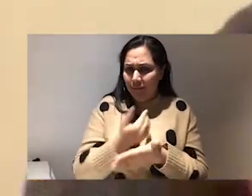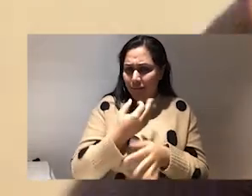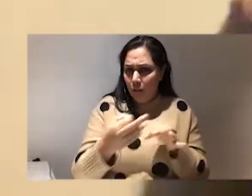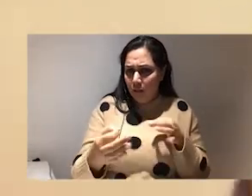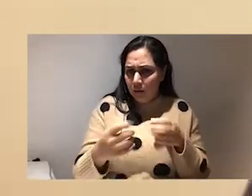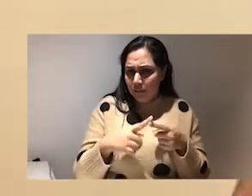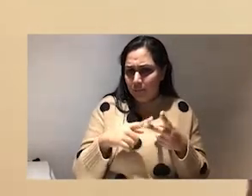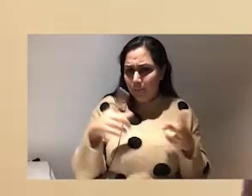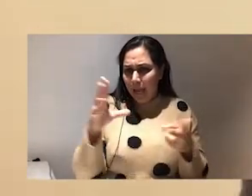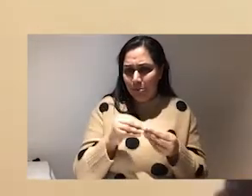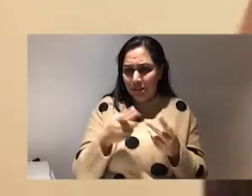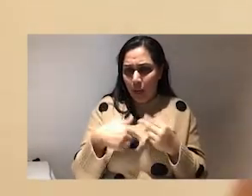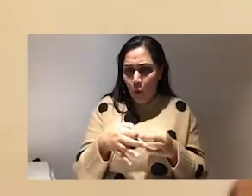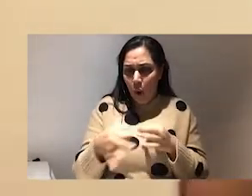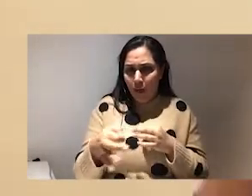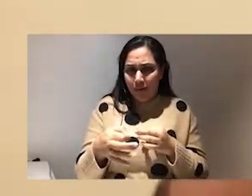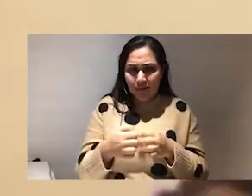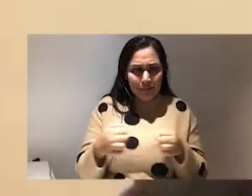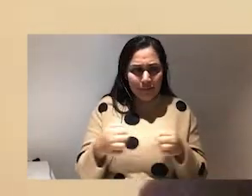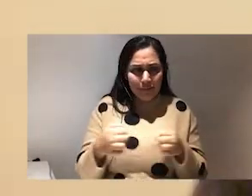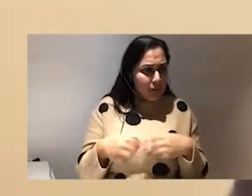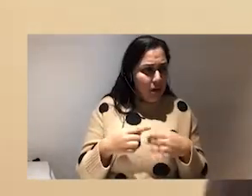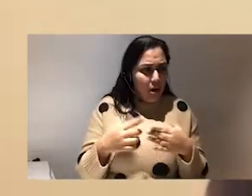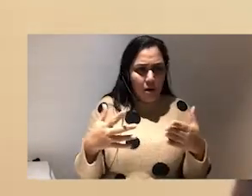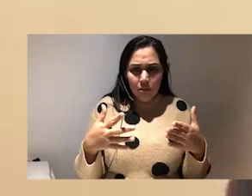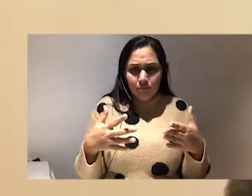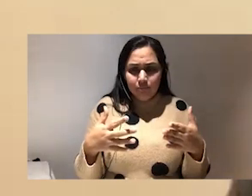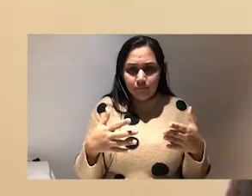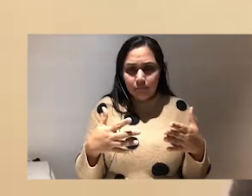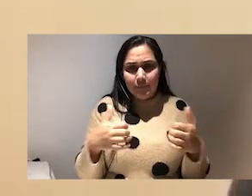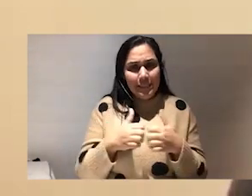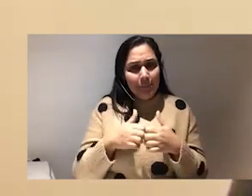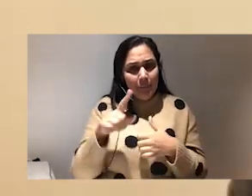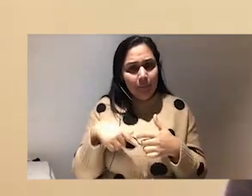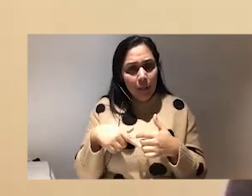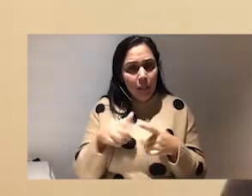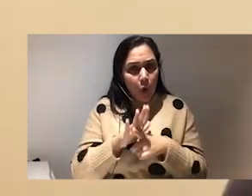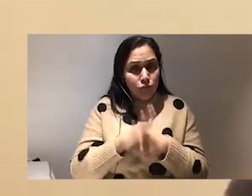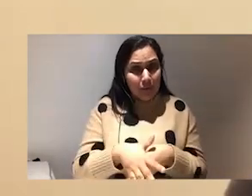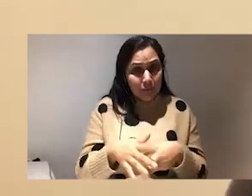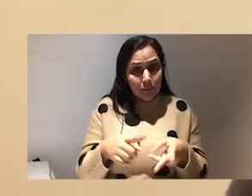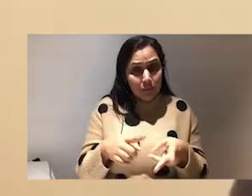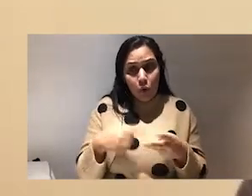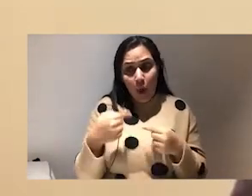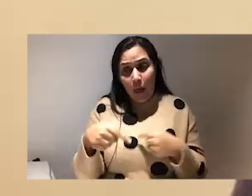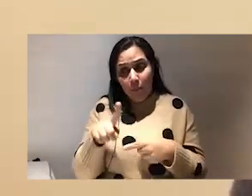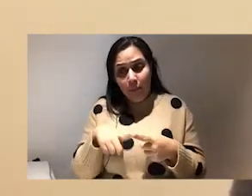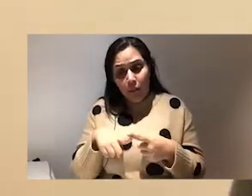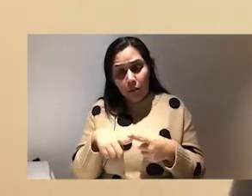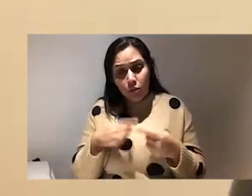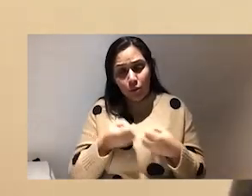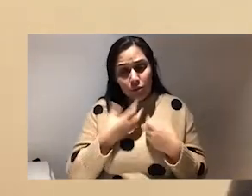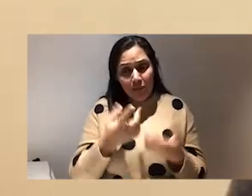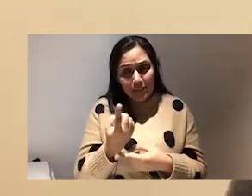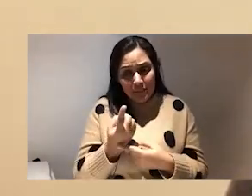our online spaces, just new forms of technology that is keeping people oppressed and allowing people to express themselves